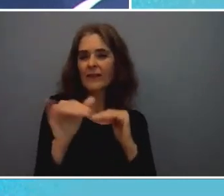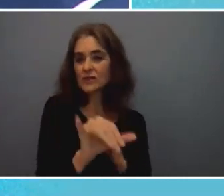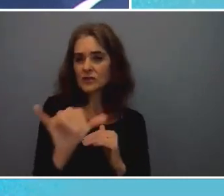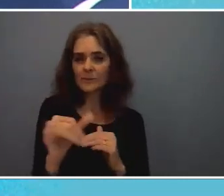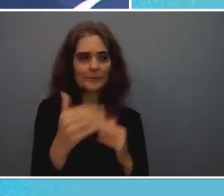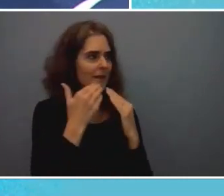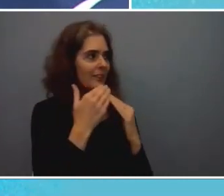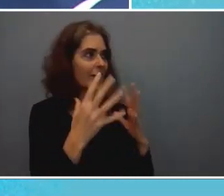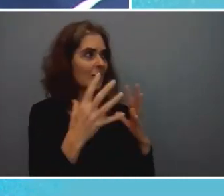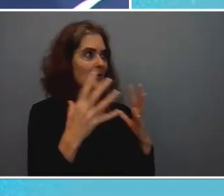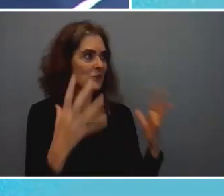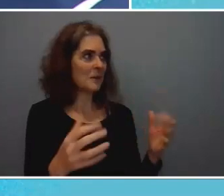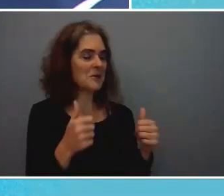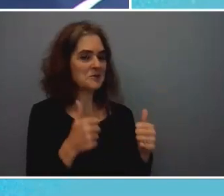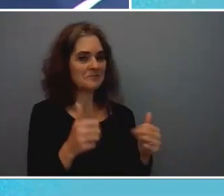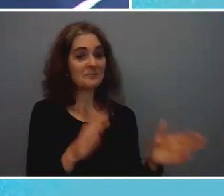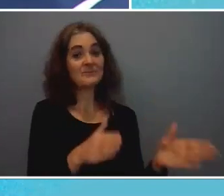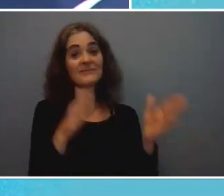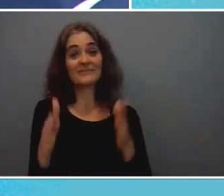and marie